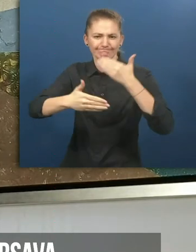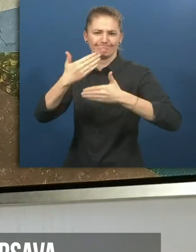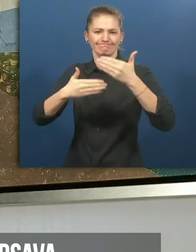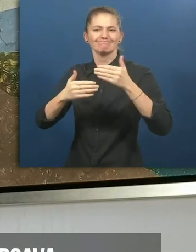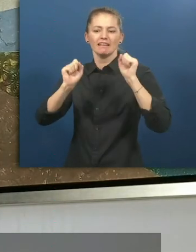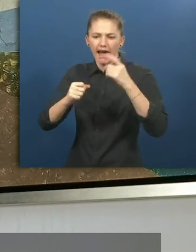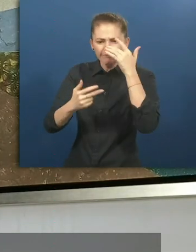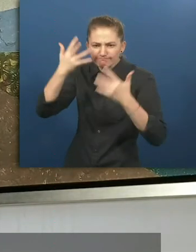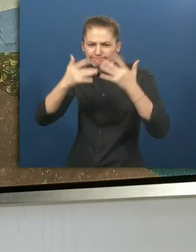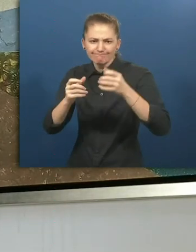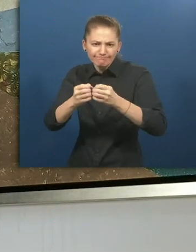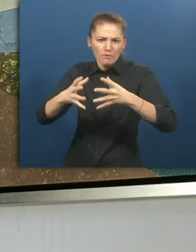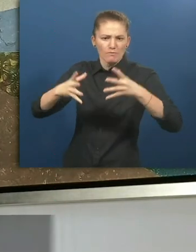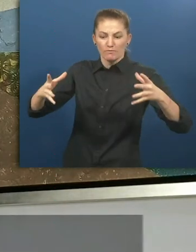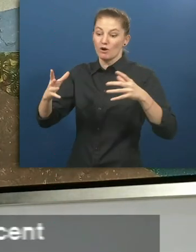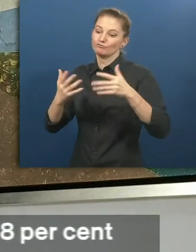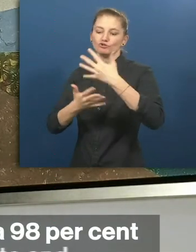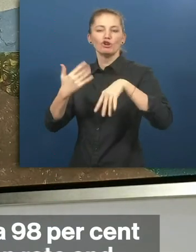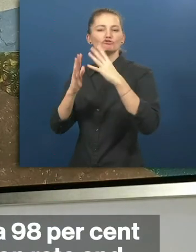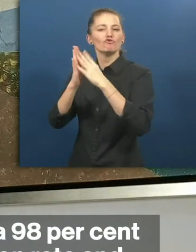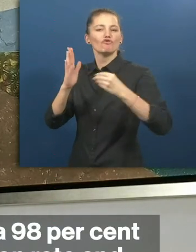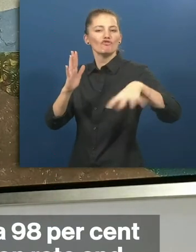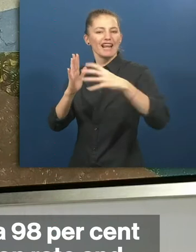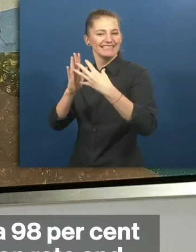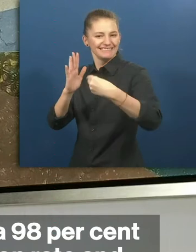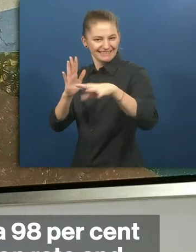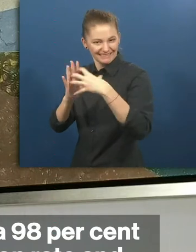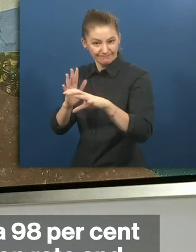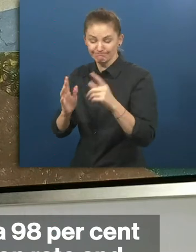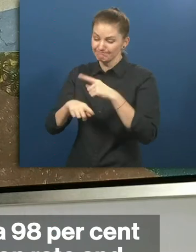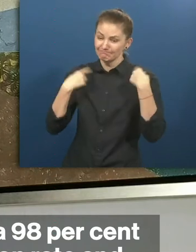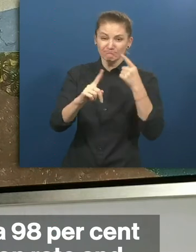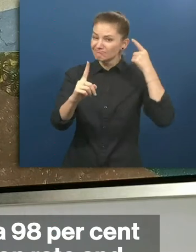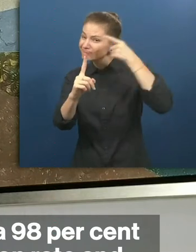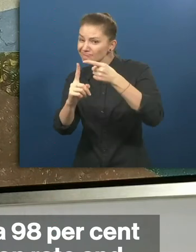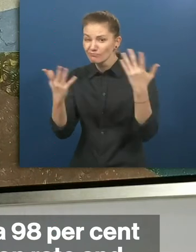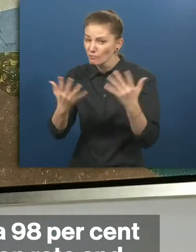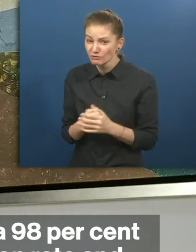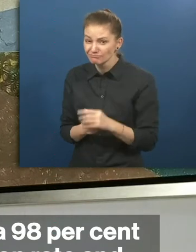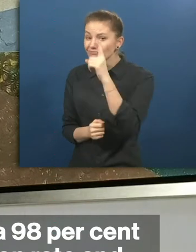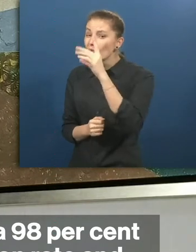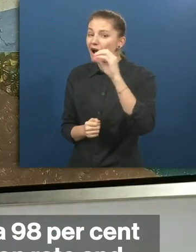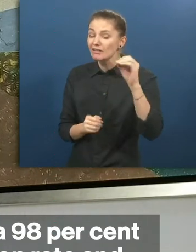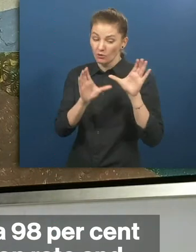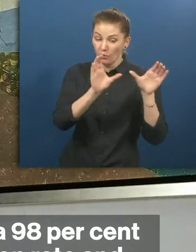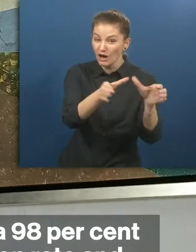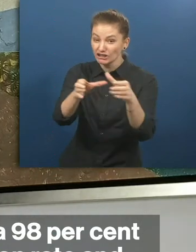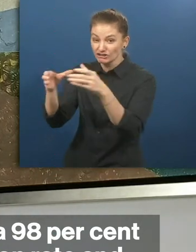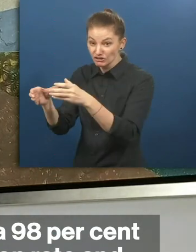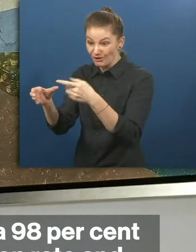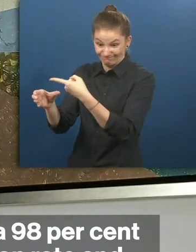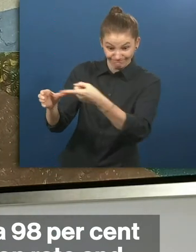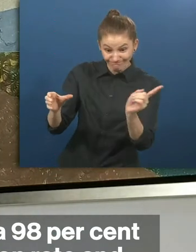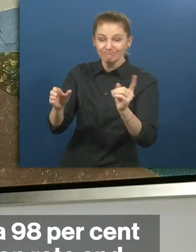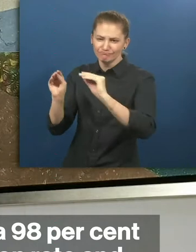franchising. Our goal is to onboard 100 organizations that will train 100 scholars every